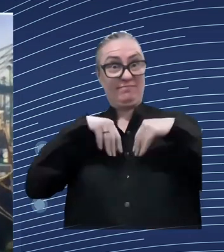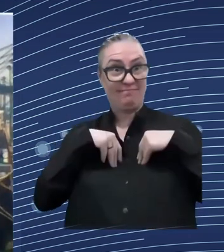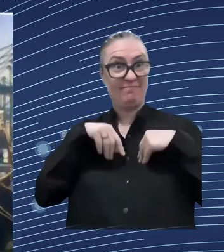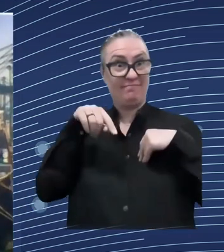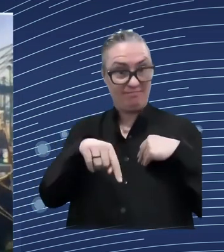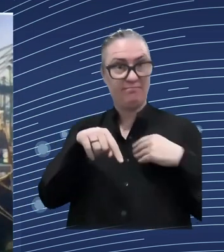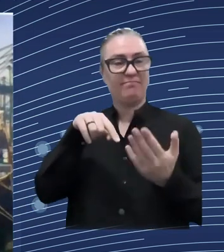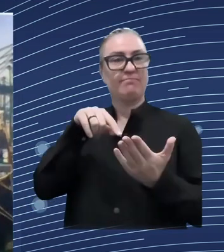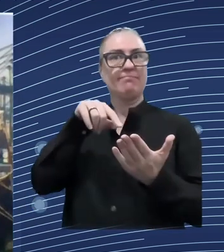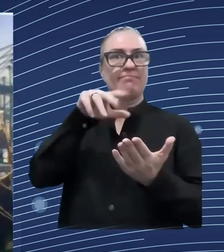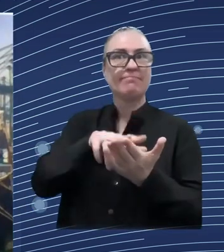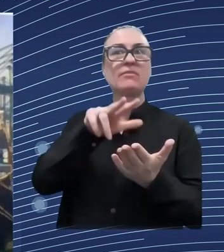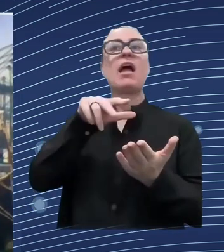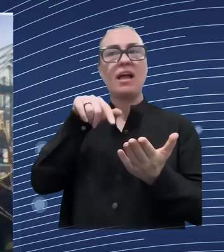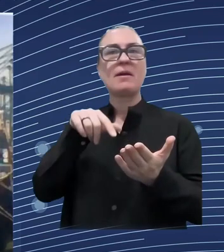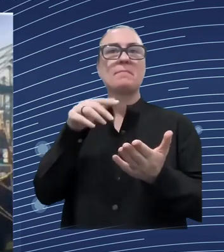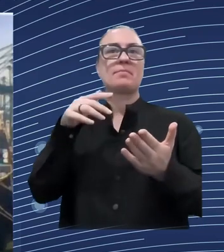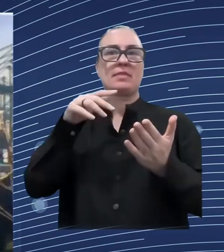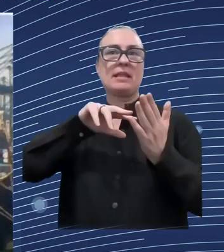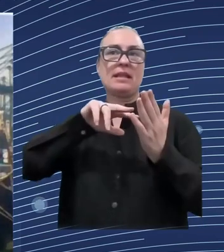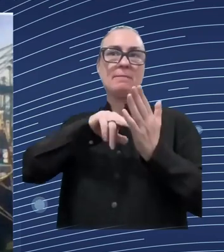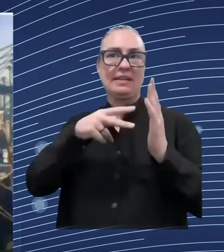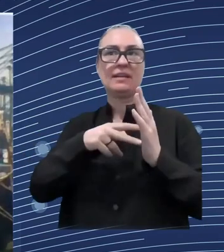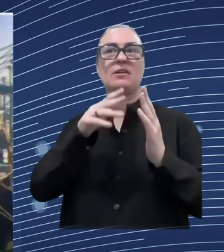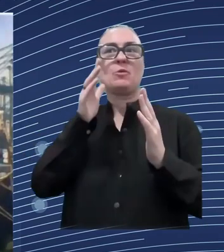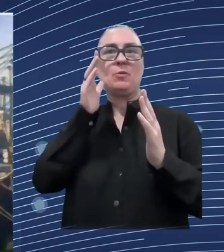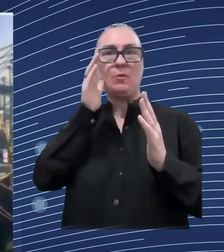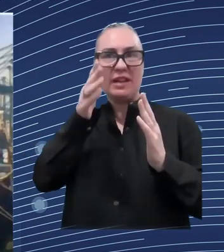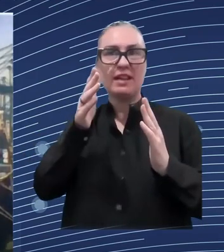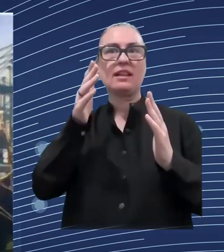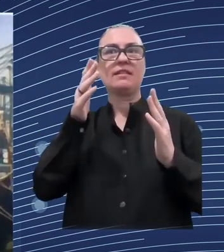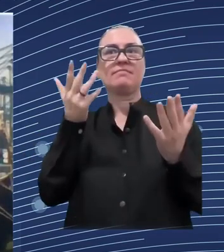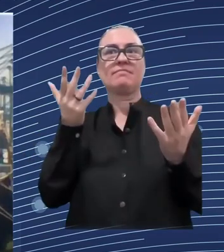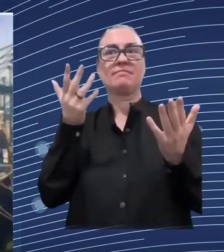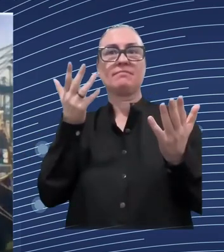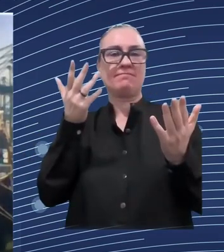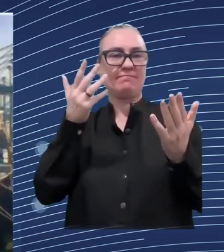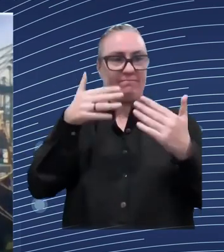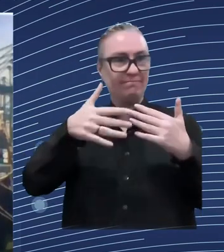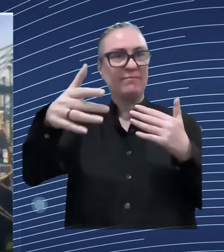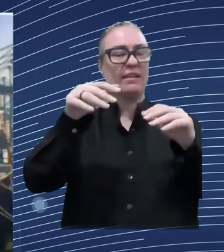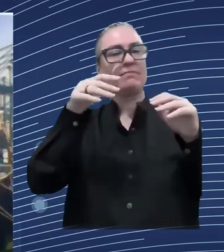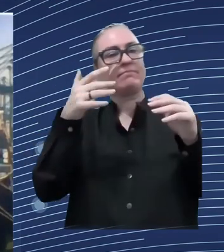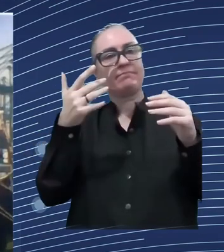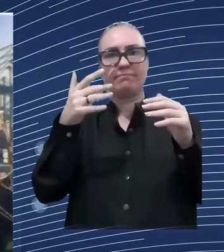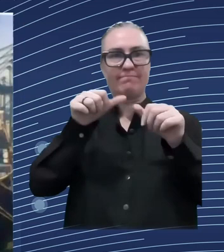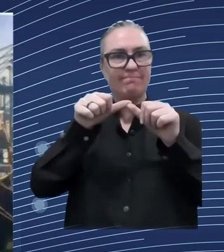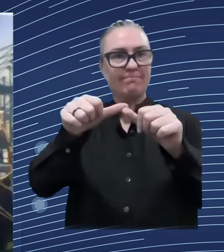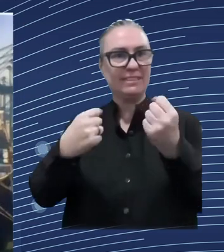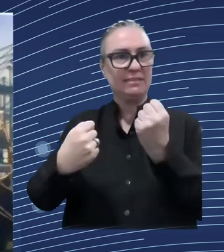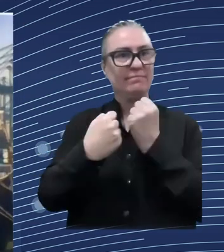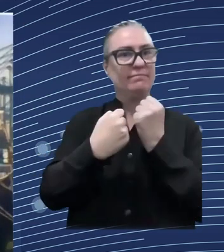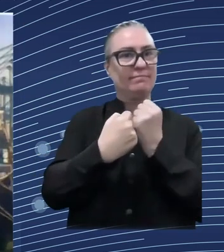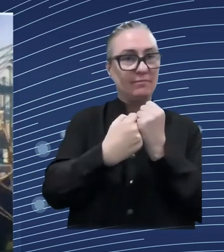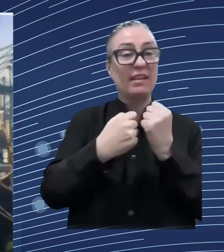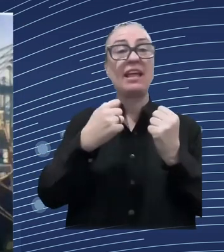question but i just wanted to put it in a big in the bigger picture of of of the work that we're doing on the ukraine plan so yeah thank you very